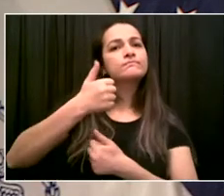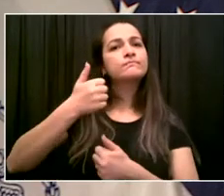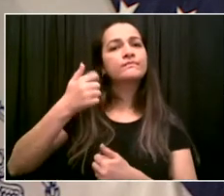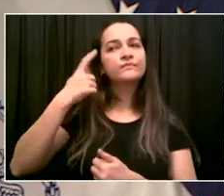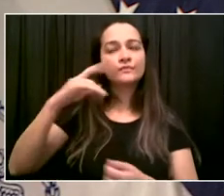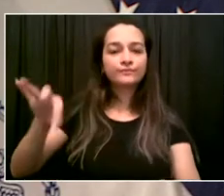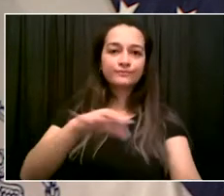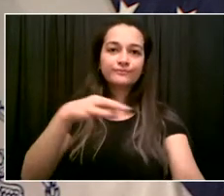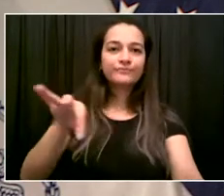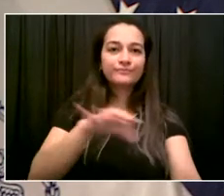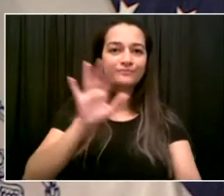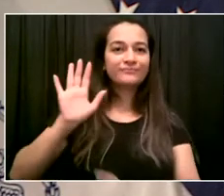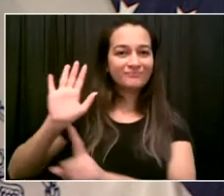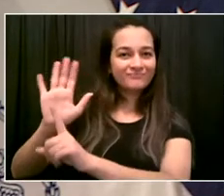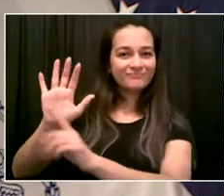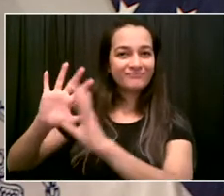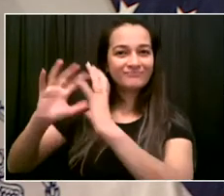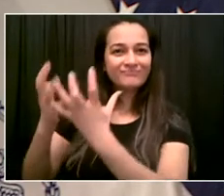Oscar, can you hear us?